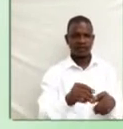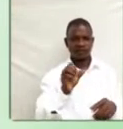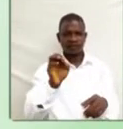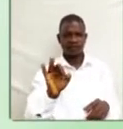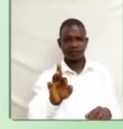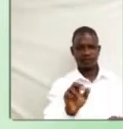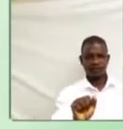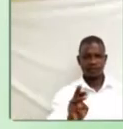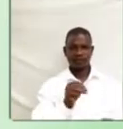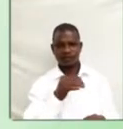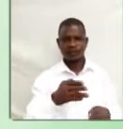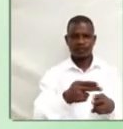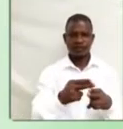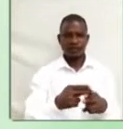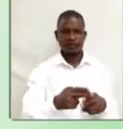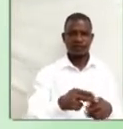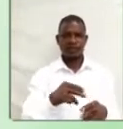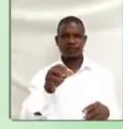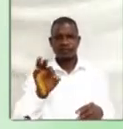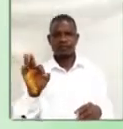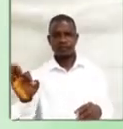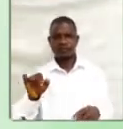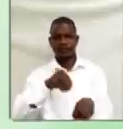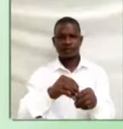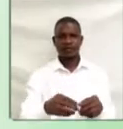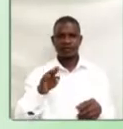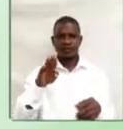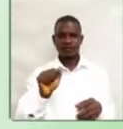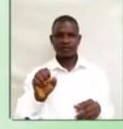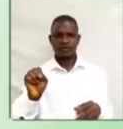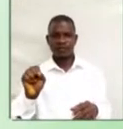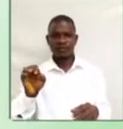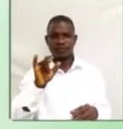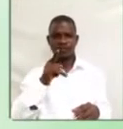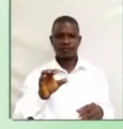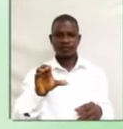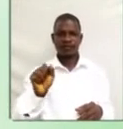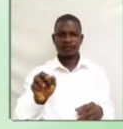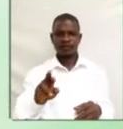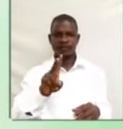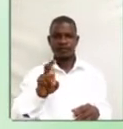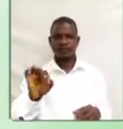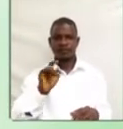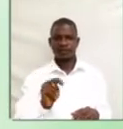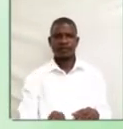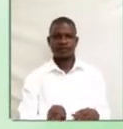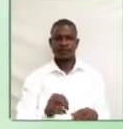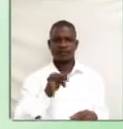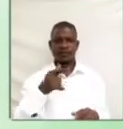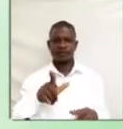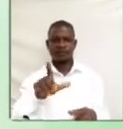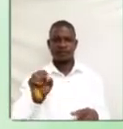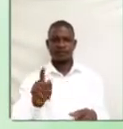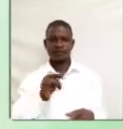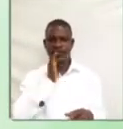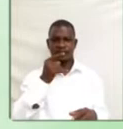Brief. Brief. F. baffle. Caffeine. F. T.